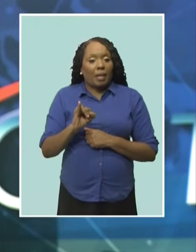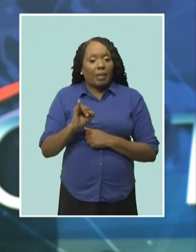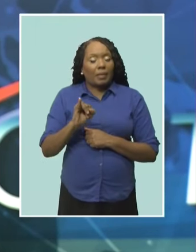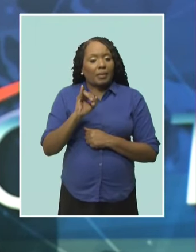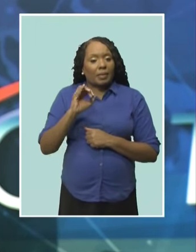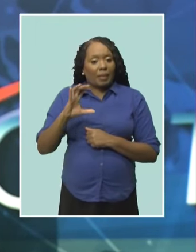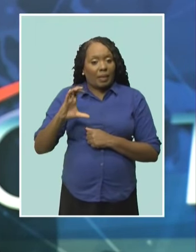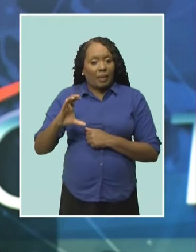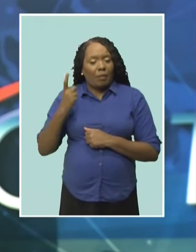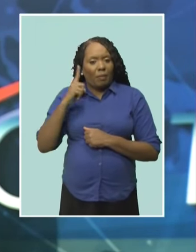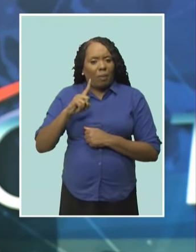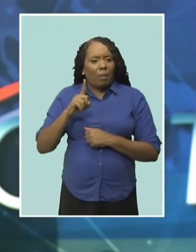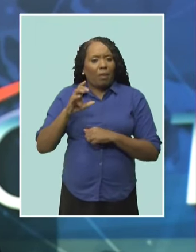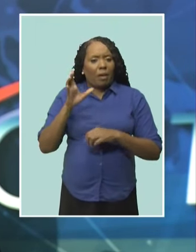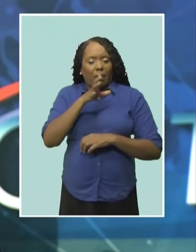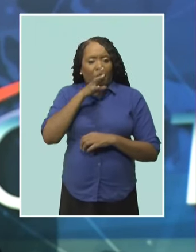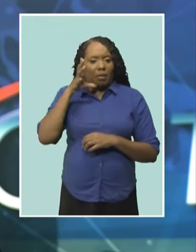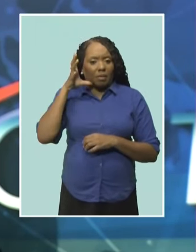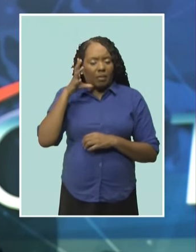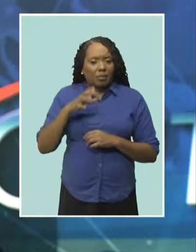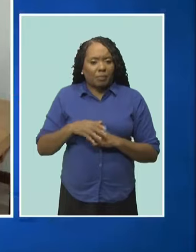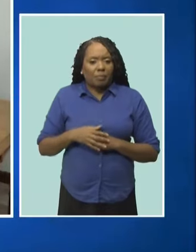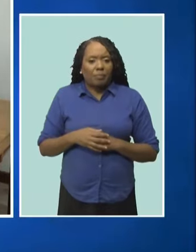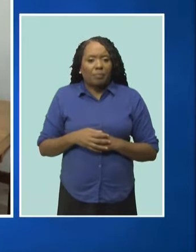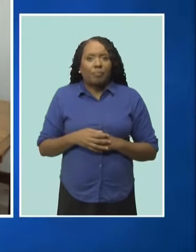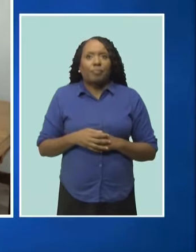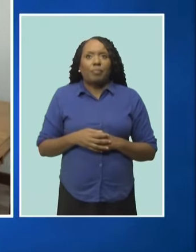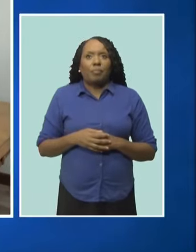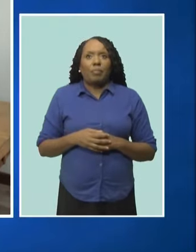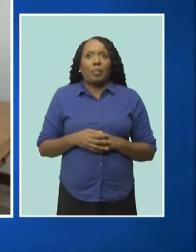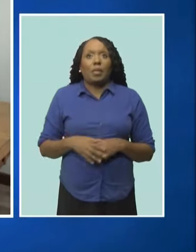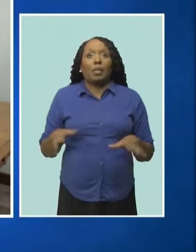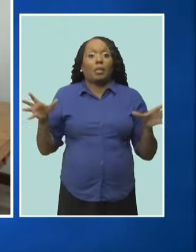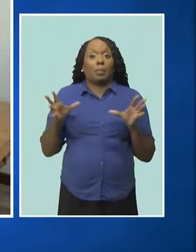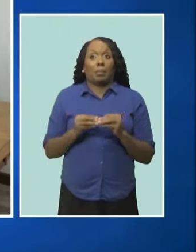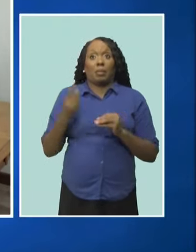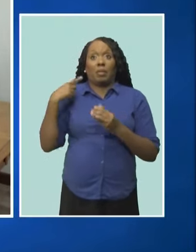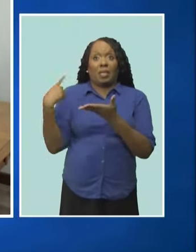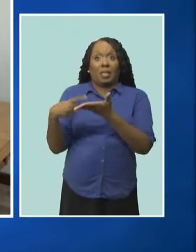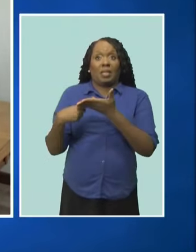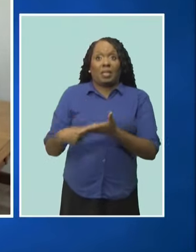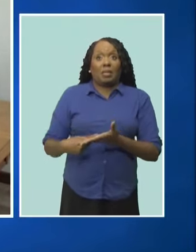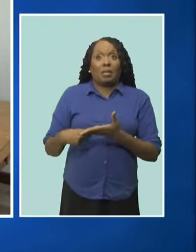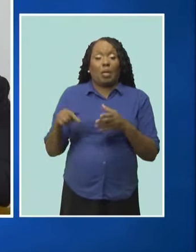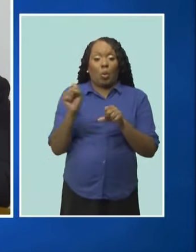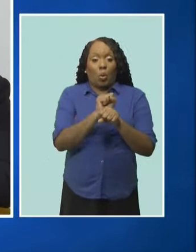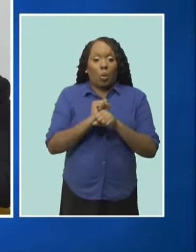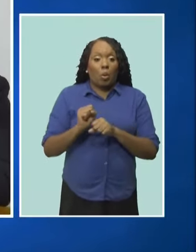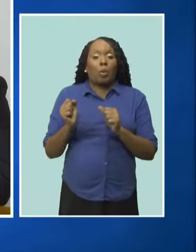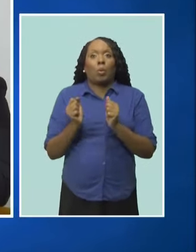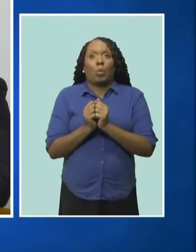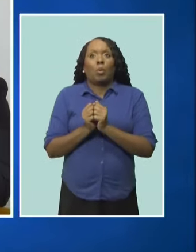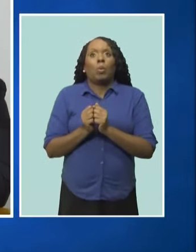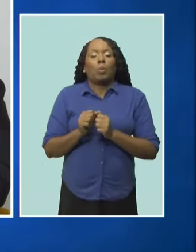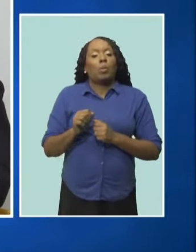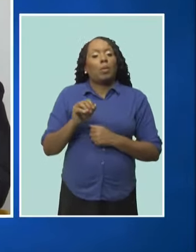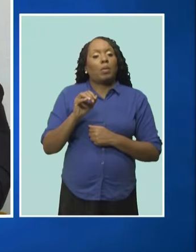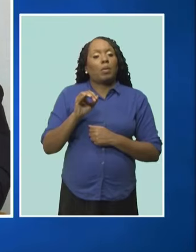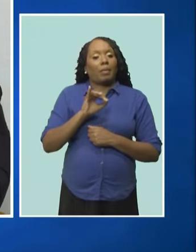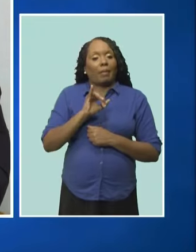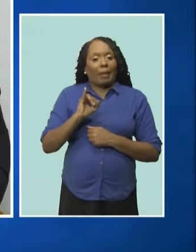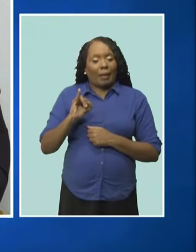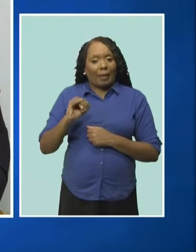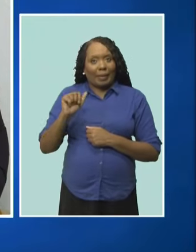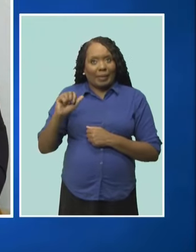Trevor Thorpe reports. The meeting was held to discuss some of the ongoing work between the Inter-American Institute for